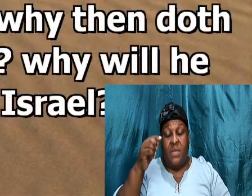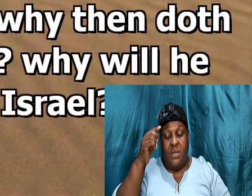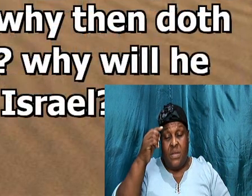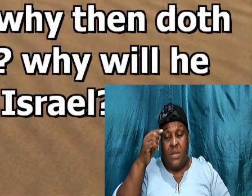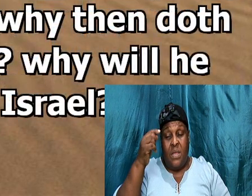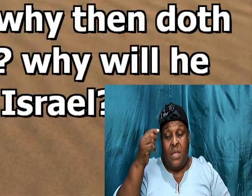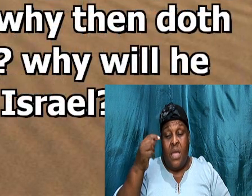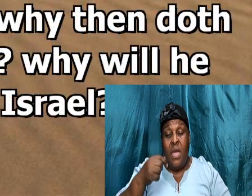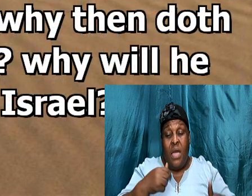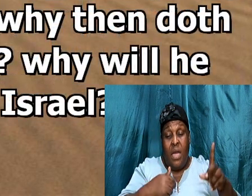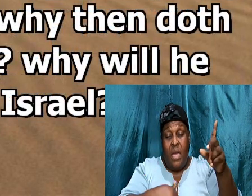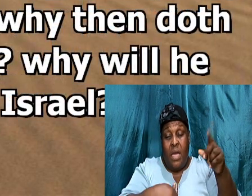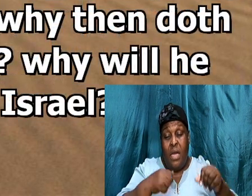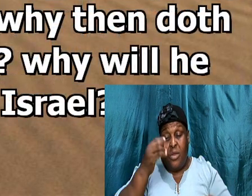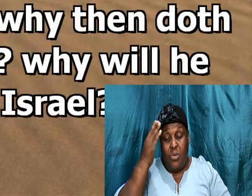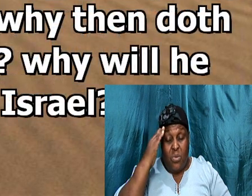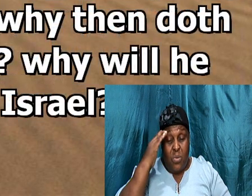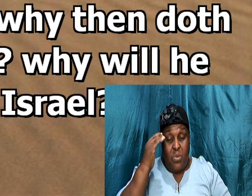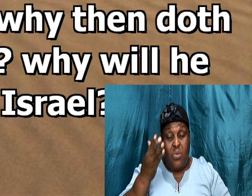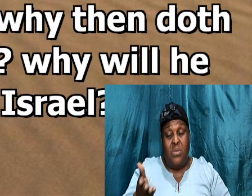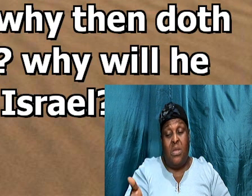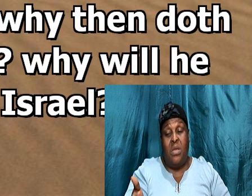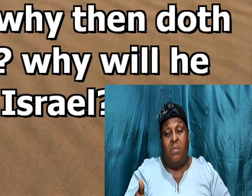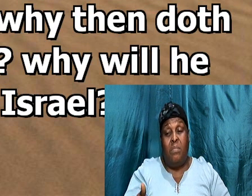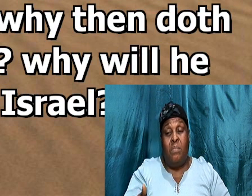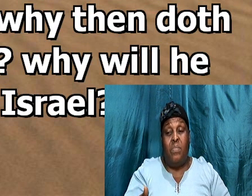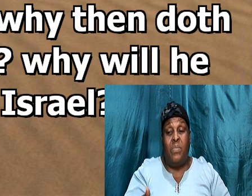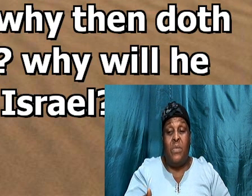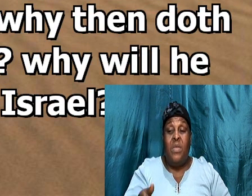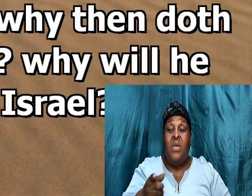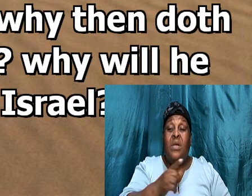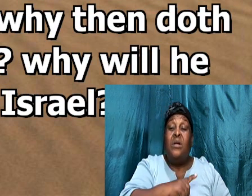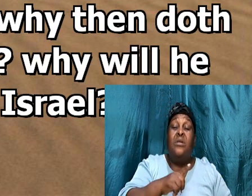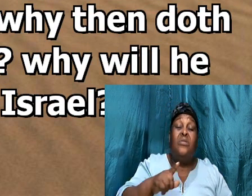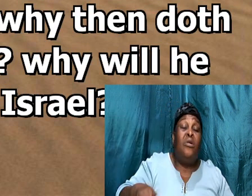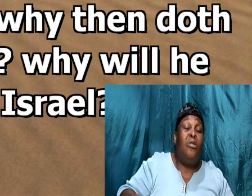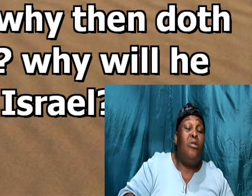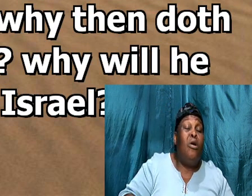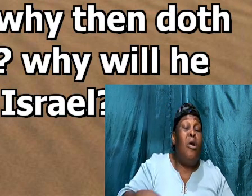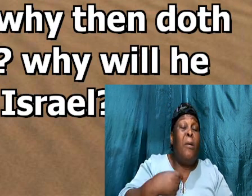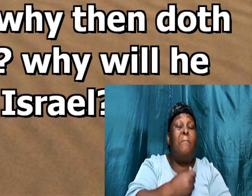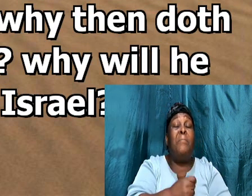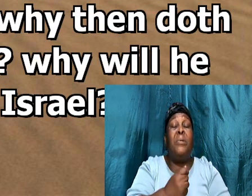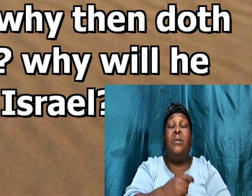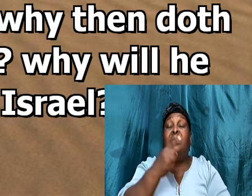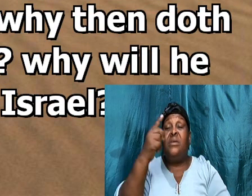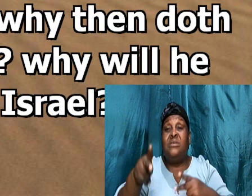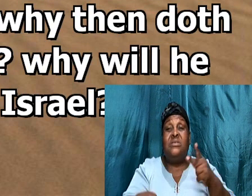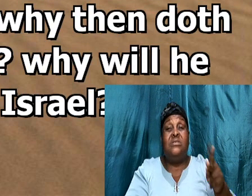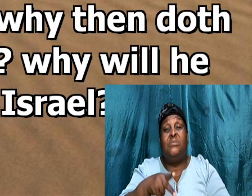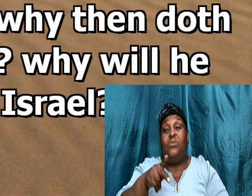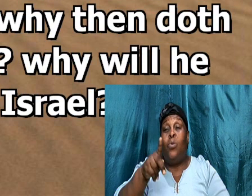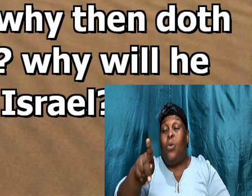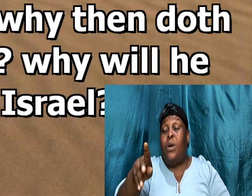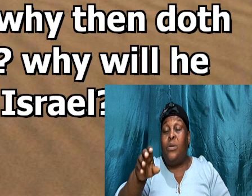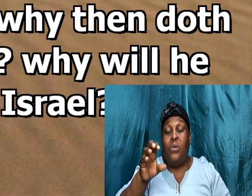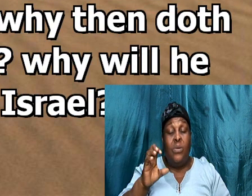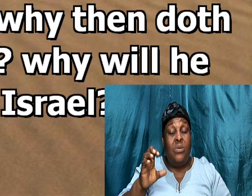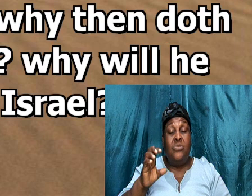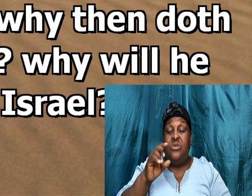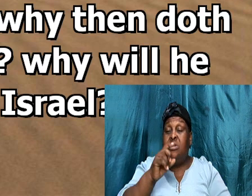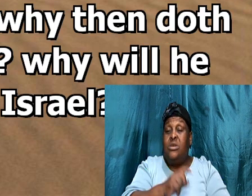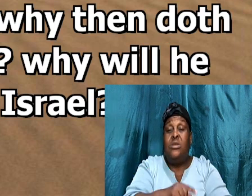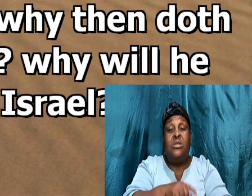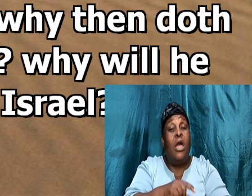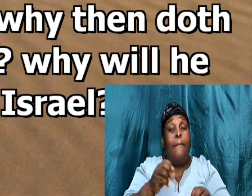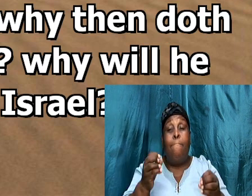the Lord, his people, and hundred times, so many more, as they, be, but